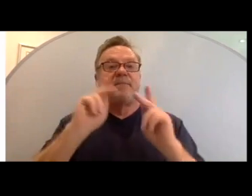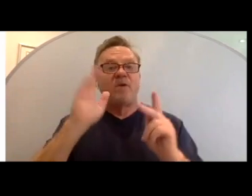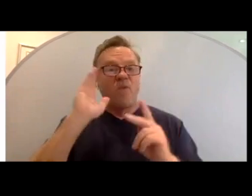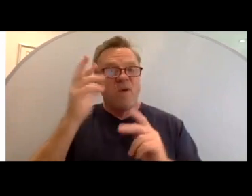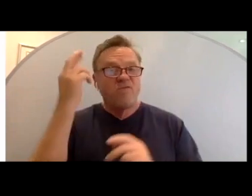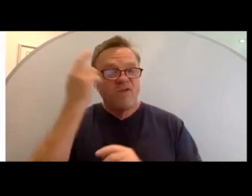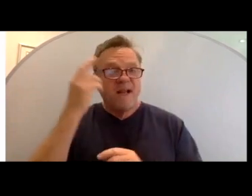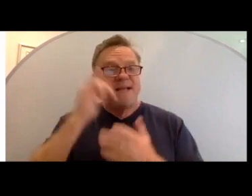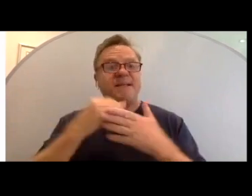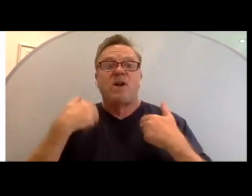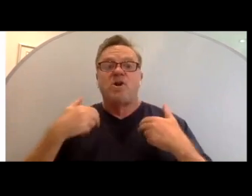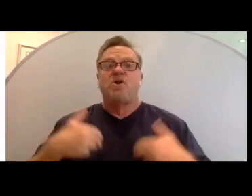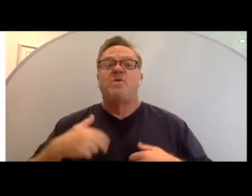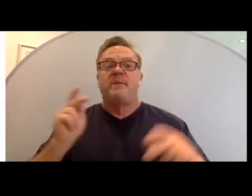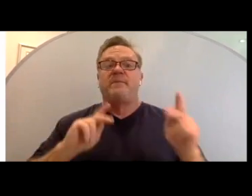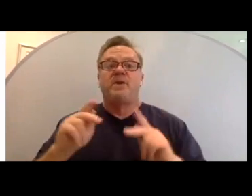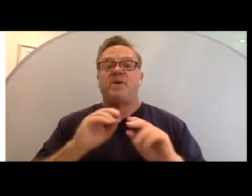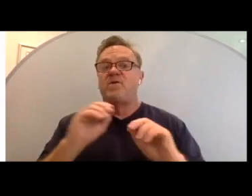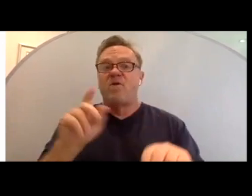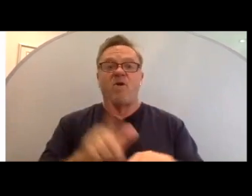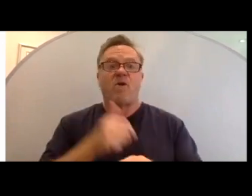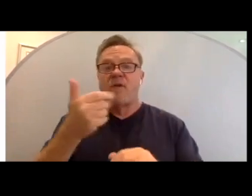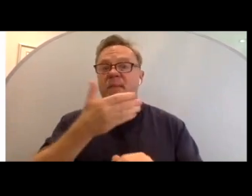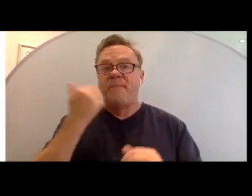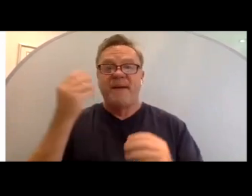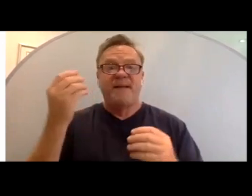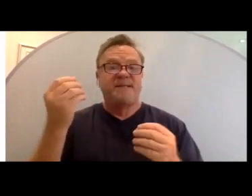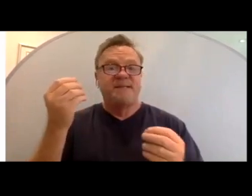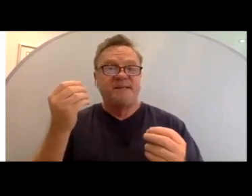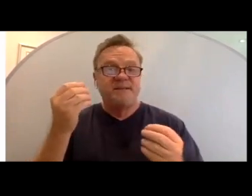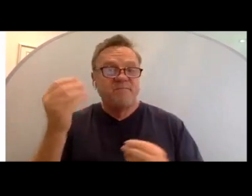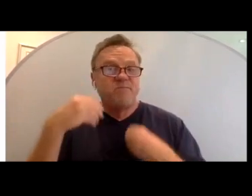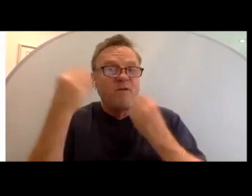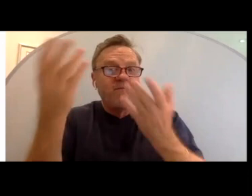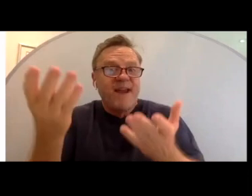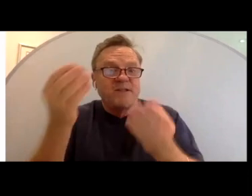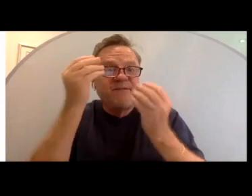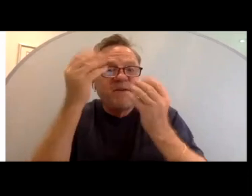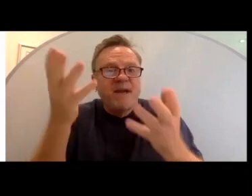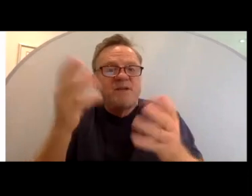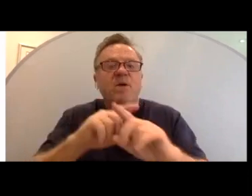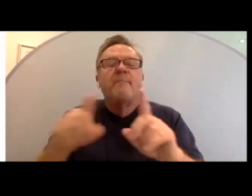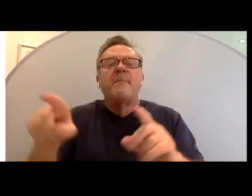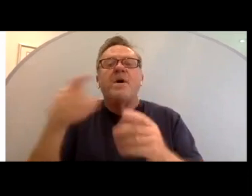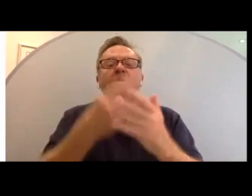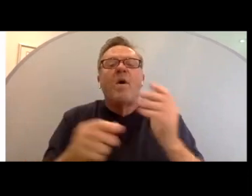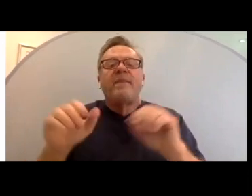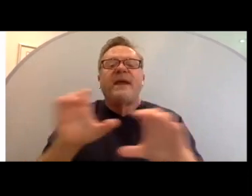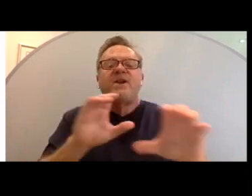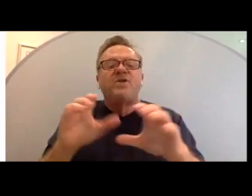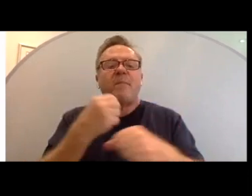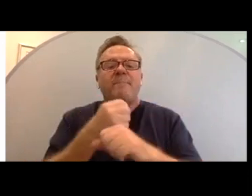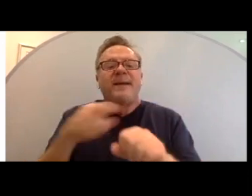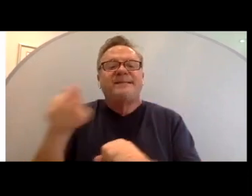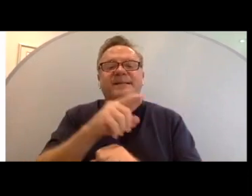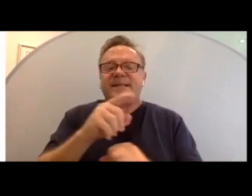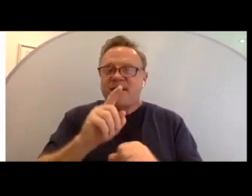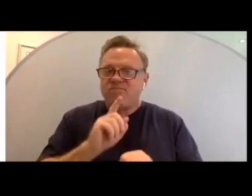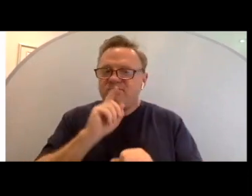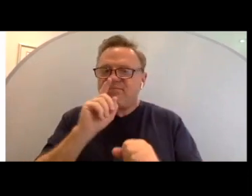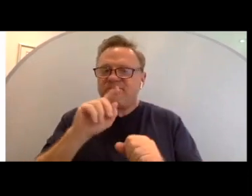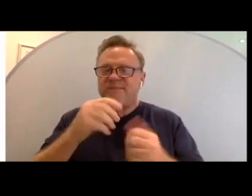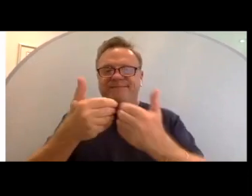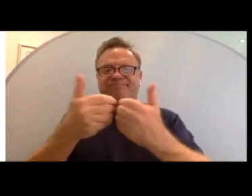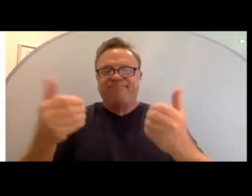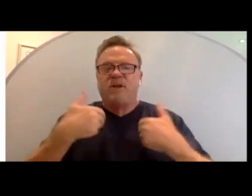going to realize that human beings are no longer the best purveyors of information. What they can do makes them distinctly human are